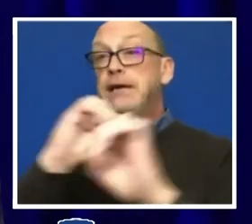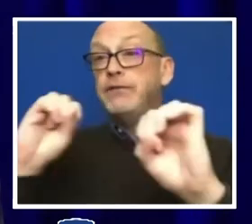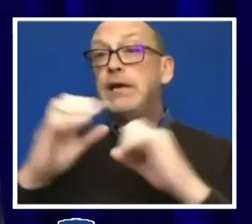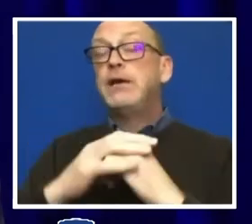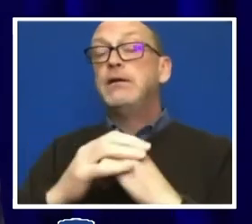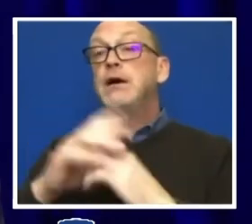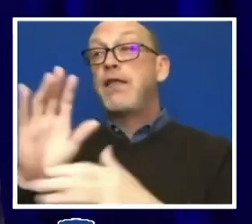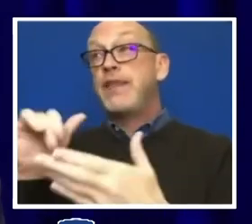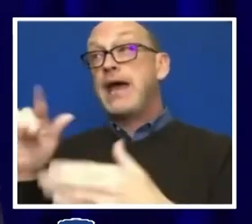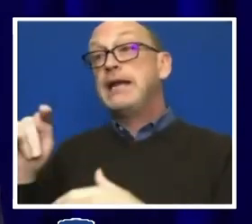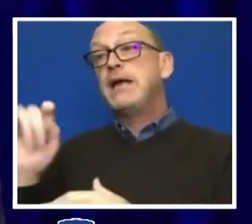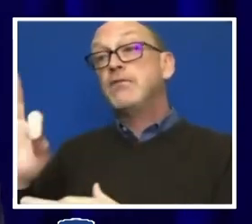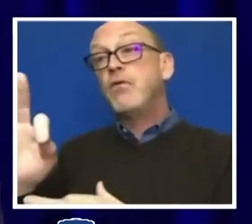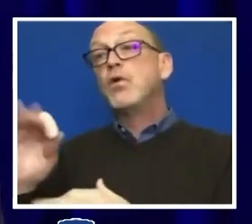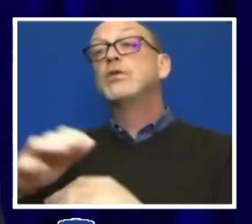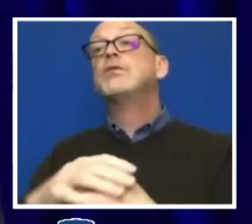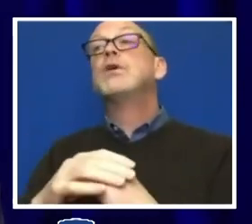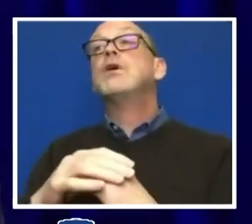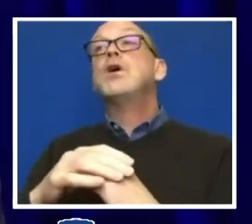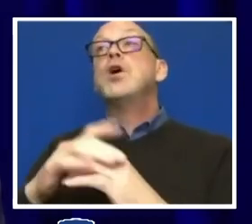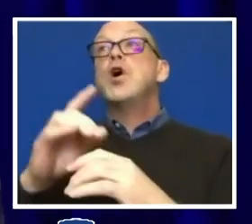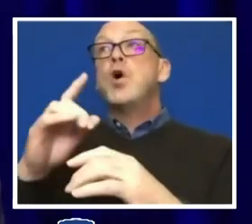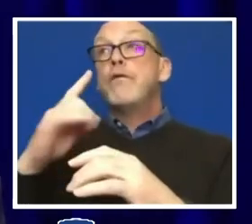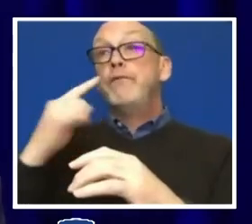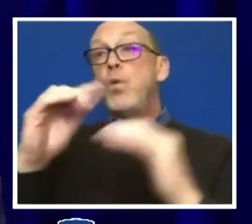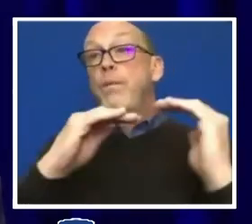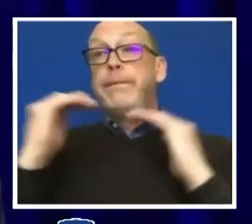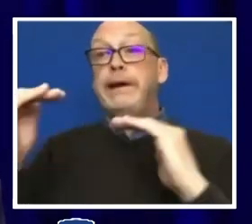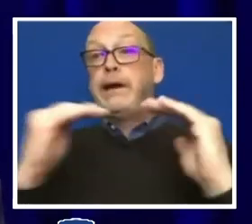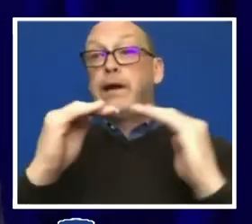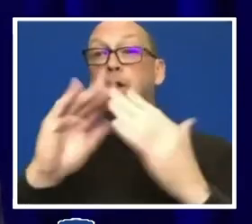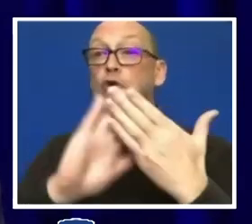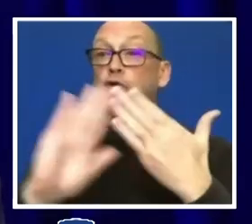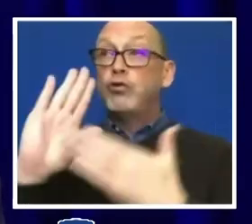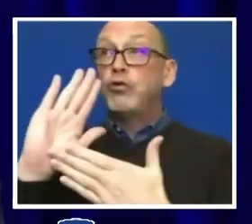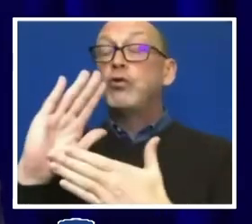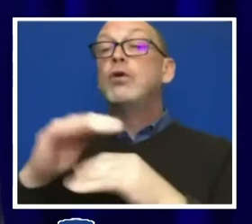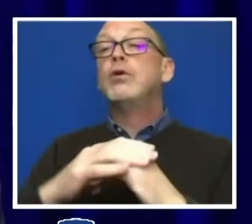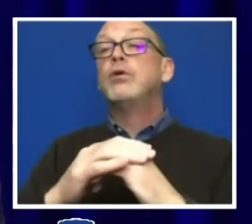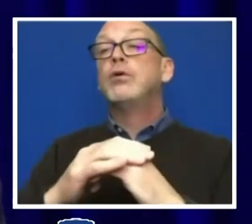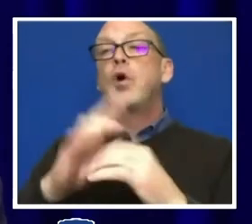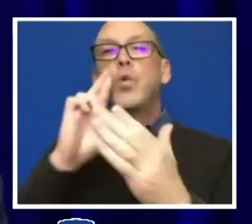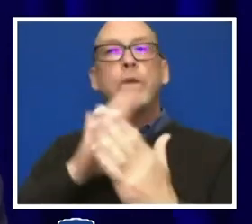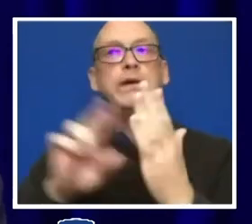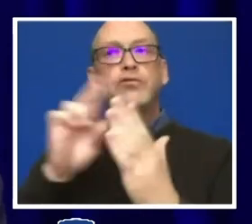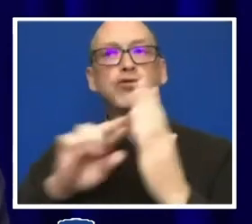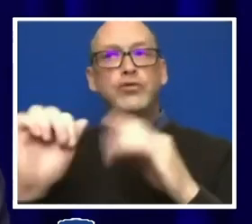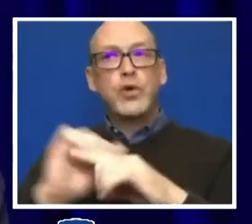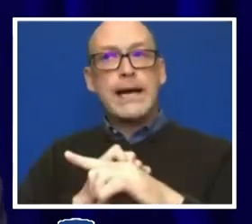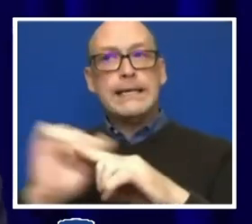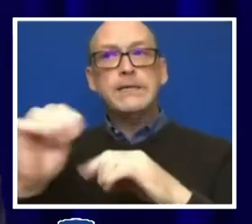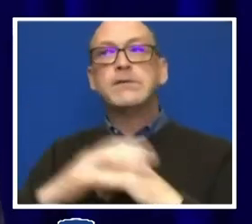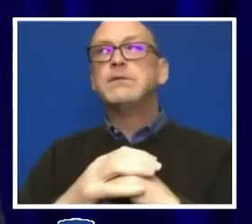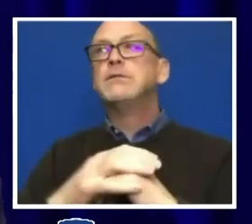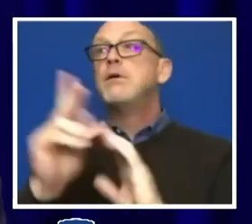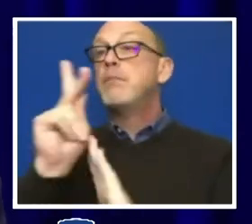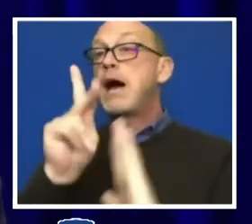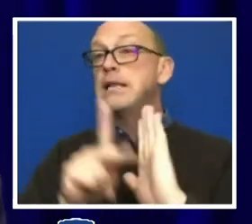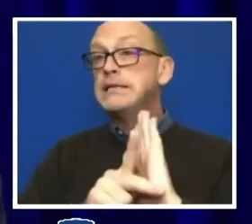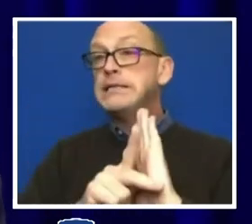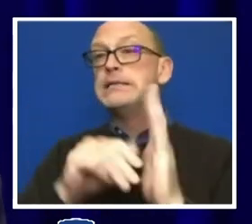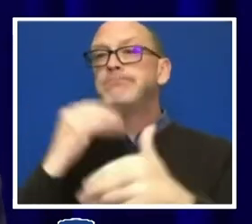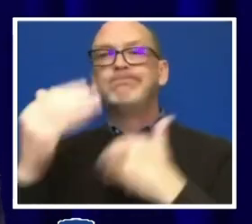benchmarking against peer institutions, researching current university practices, policies, and processes,